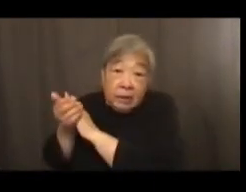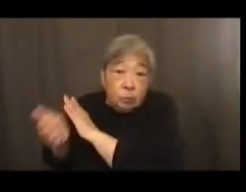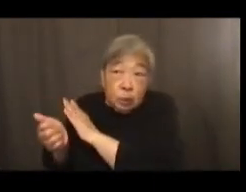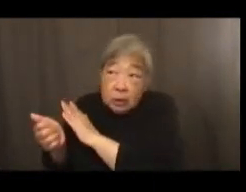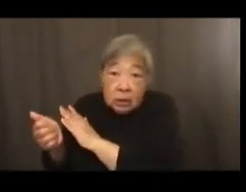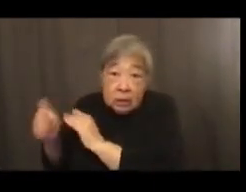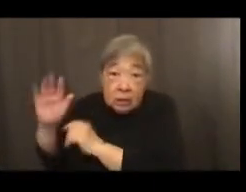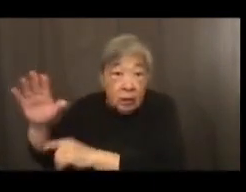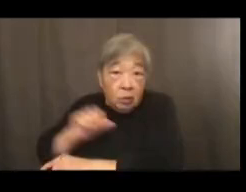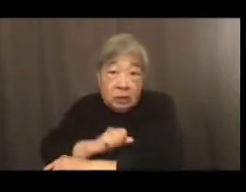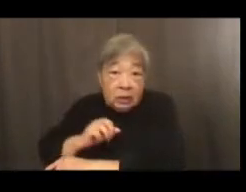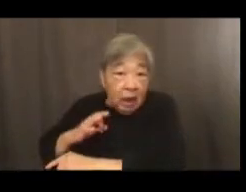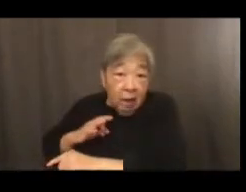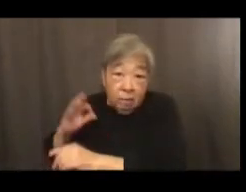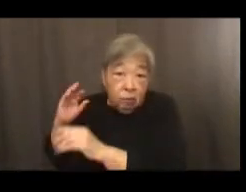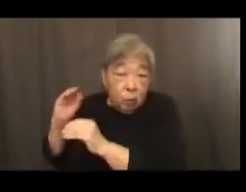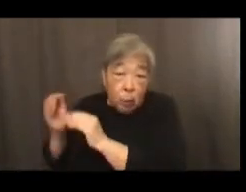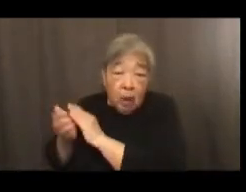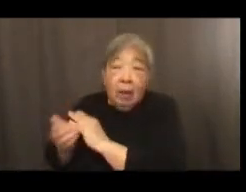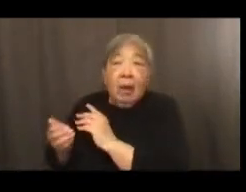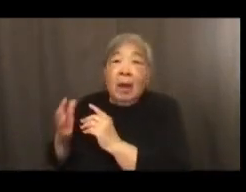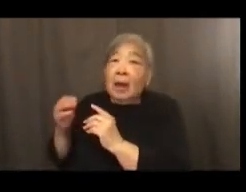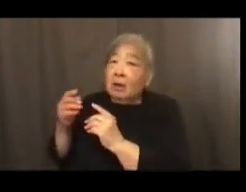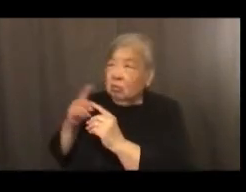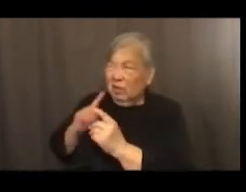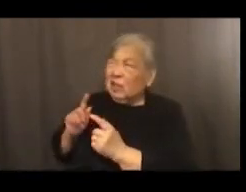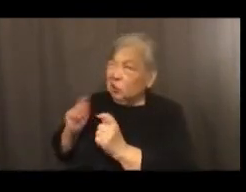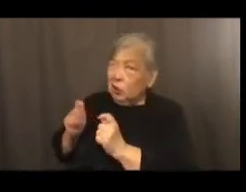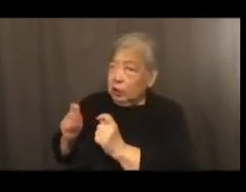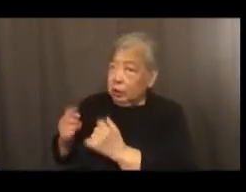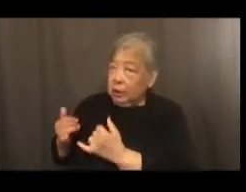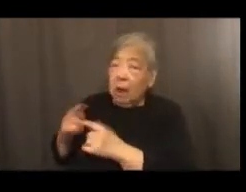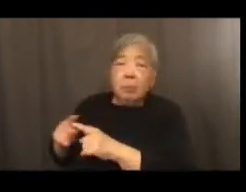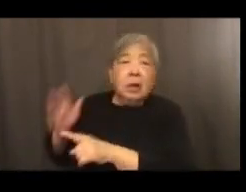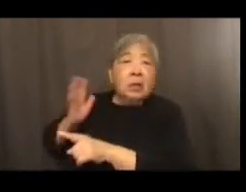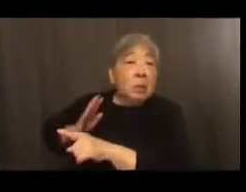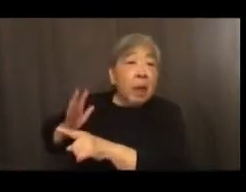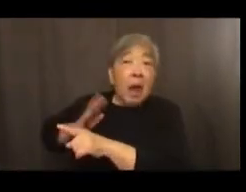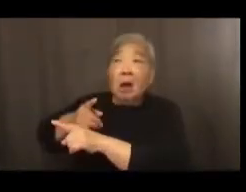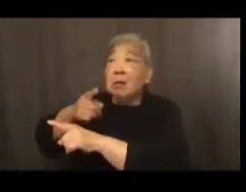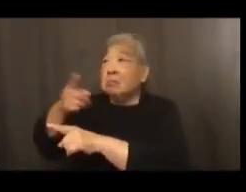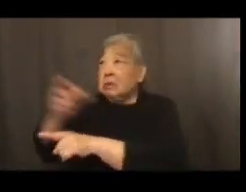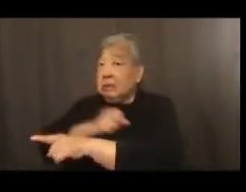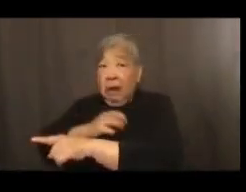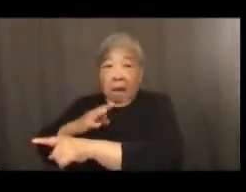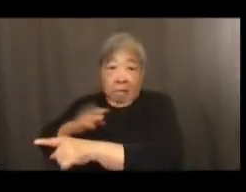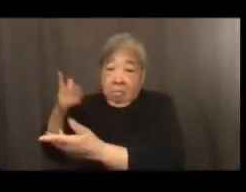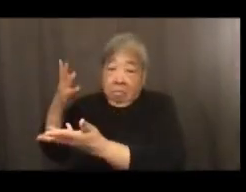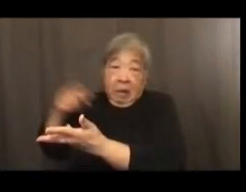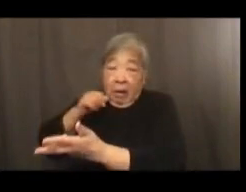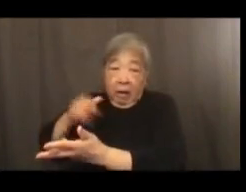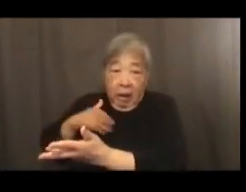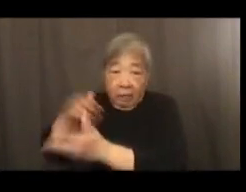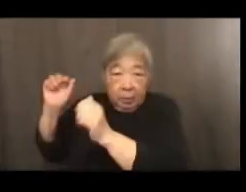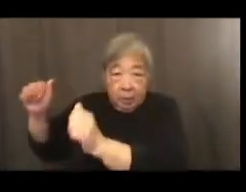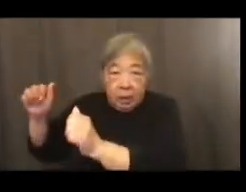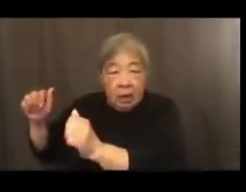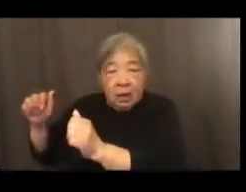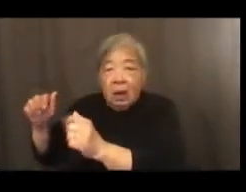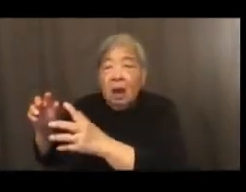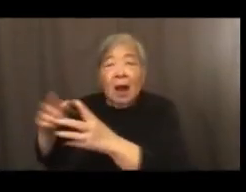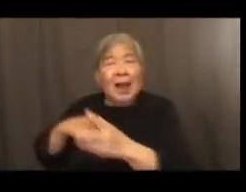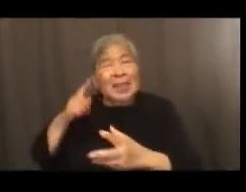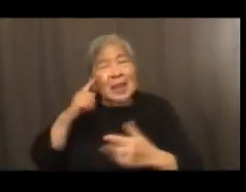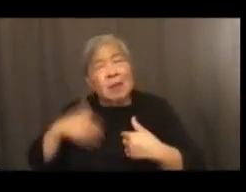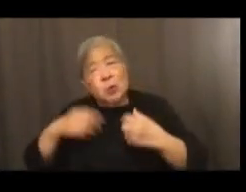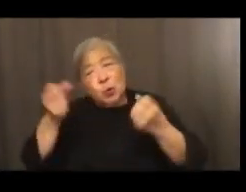staff, which is completely changing museums now, but in the past, I think you need both because I think there's too many stories to tell,